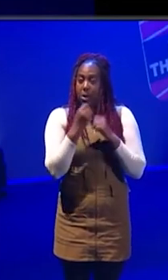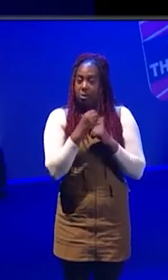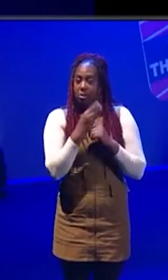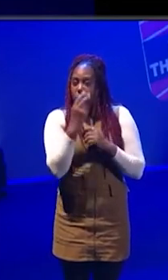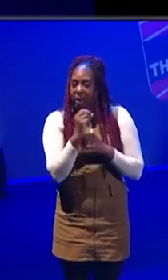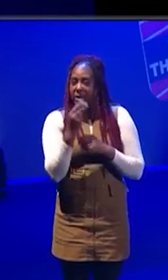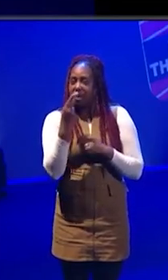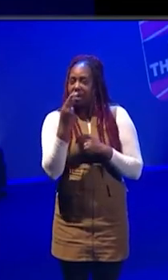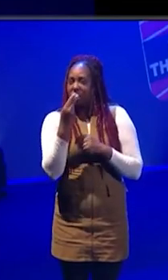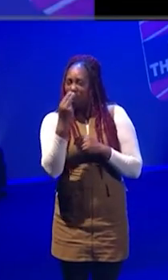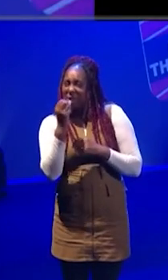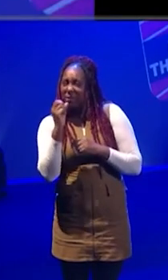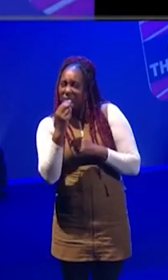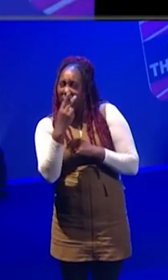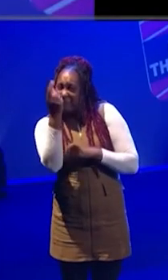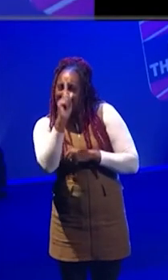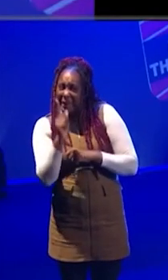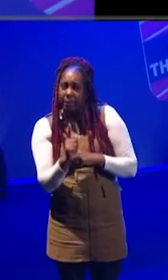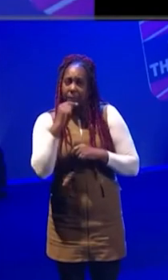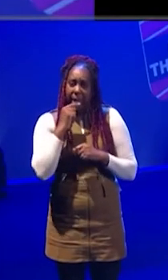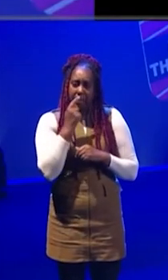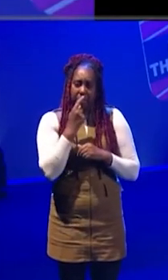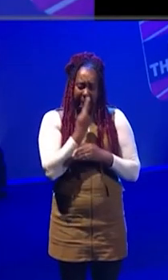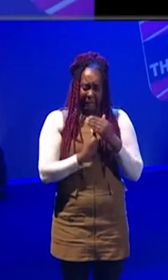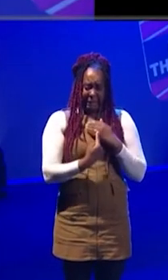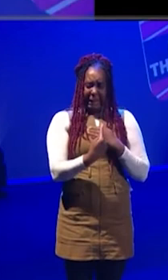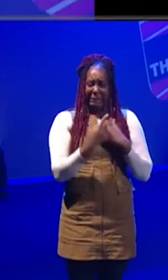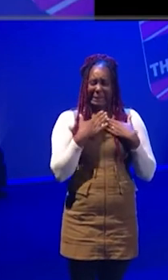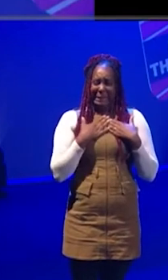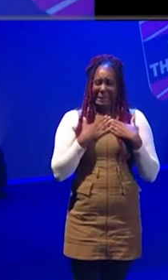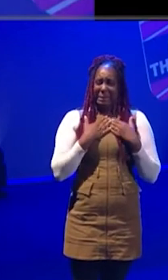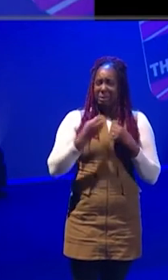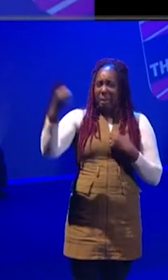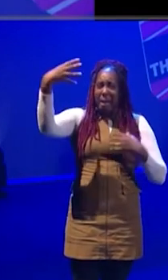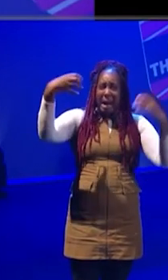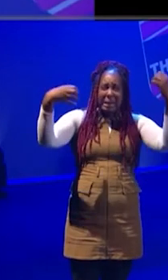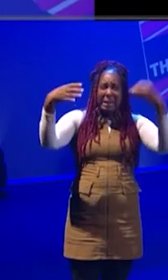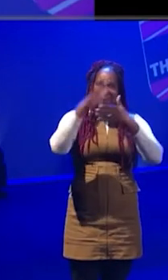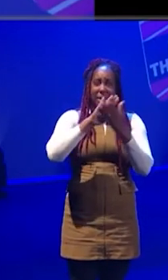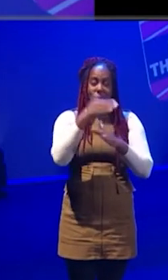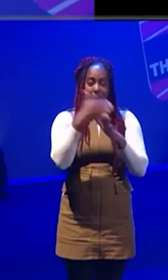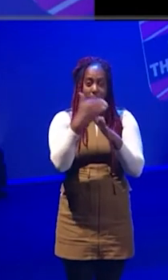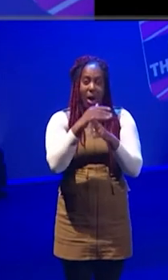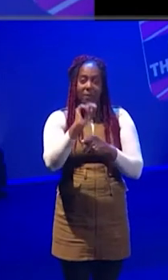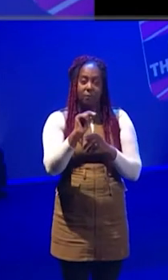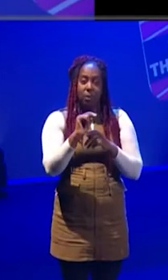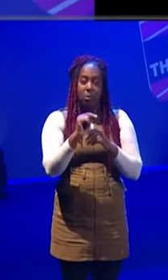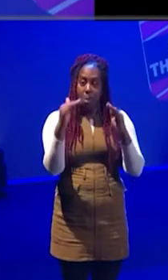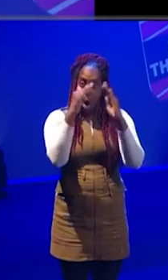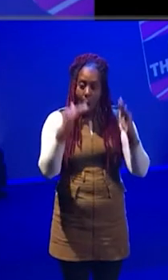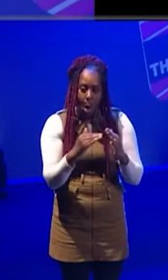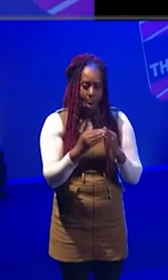being on my own journey. And I think as a lighting designer, I worked from home, so I would do my lighting plans from home.